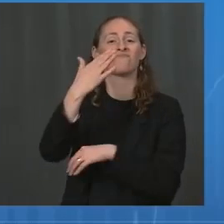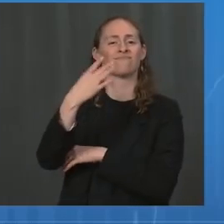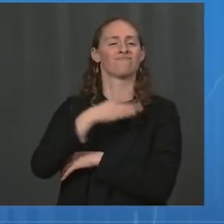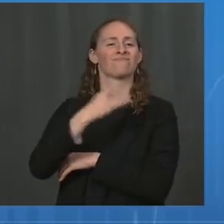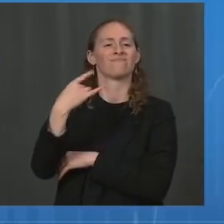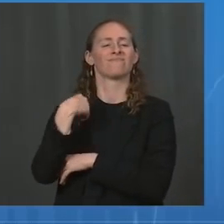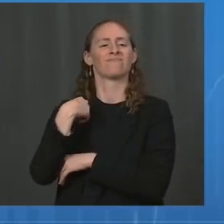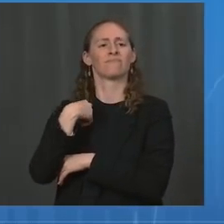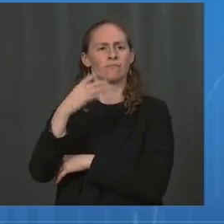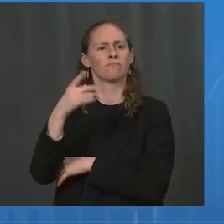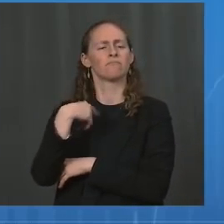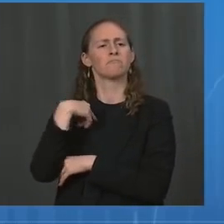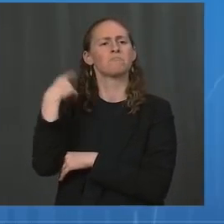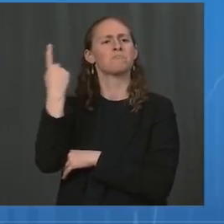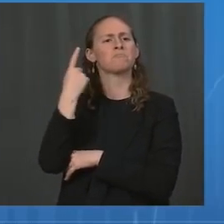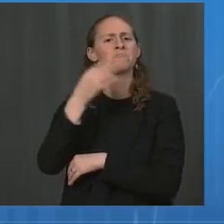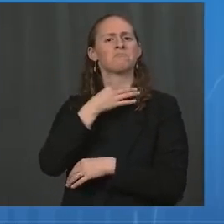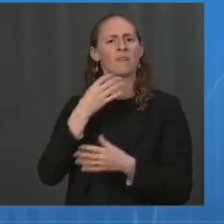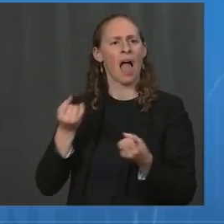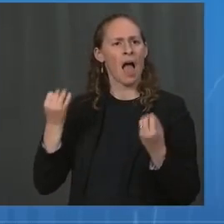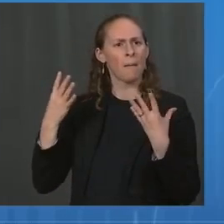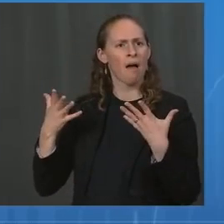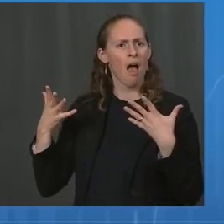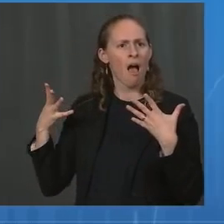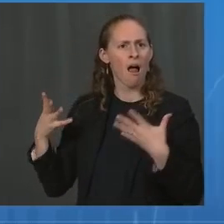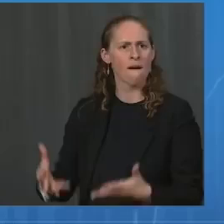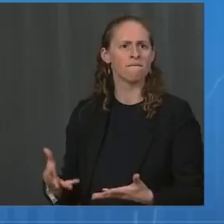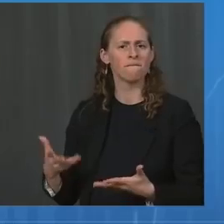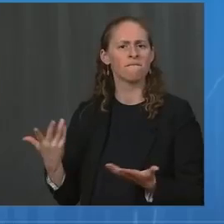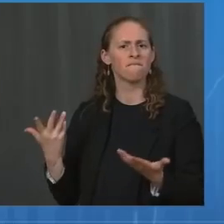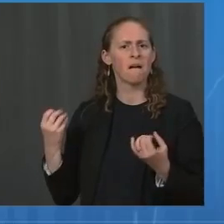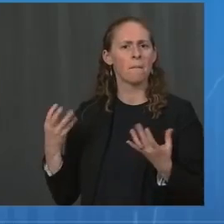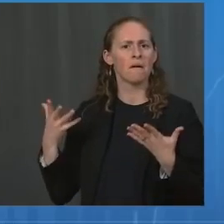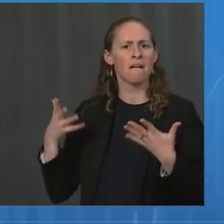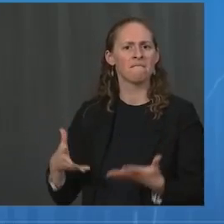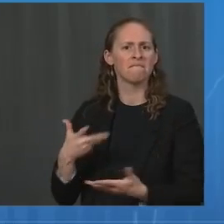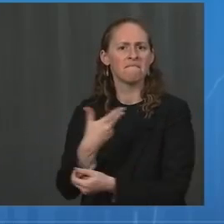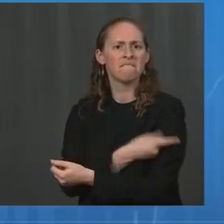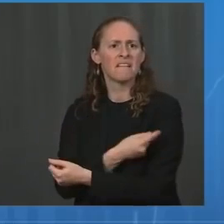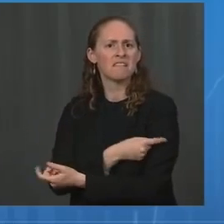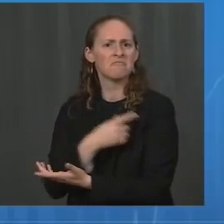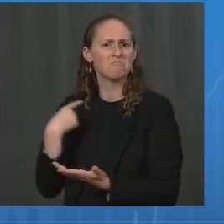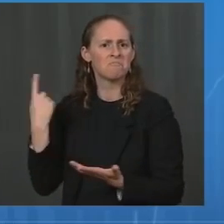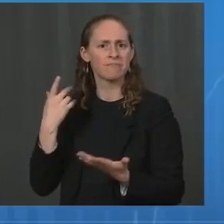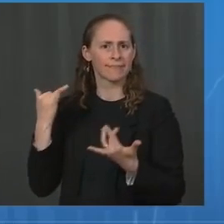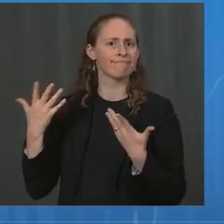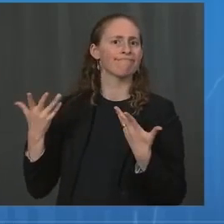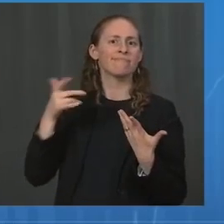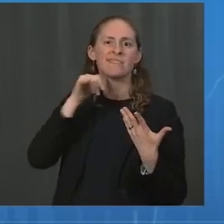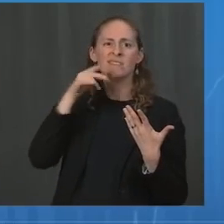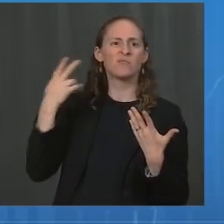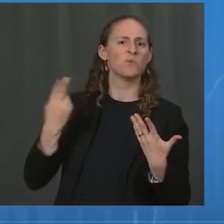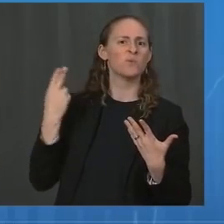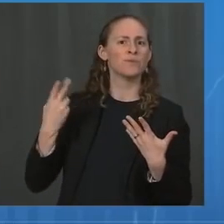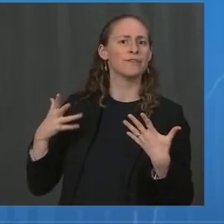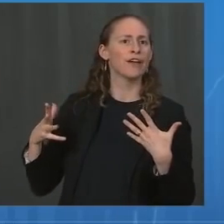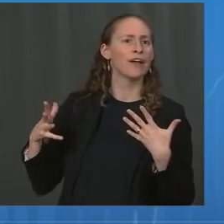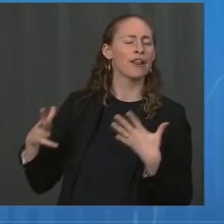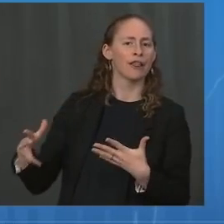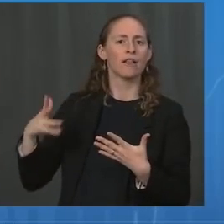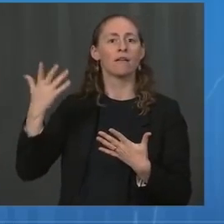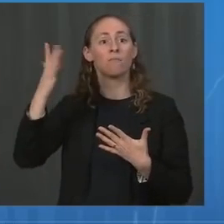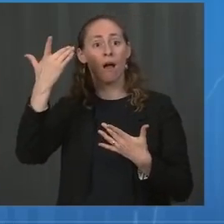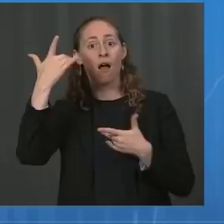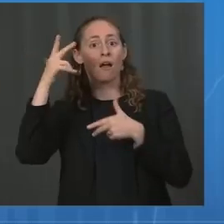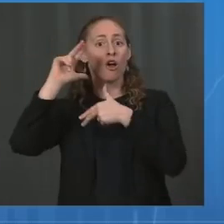that have been impacted by Ida and what the plan is to either prevent or minimize those doses from spoiling due to power outages and cold and